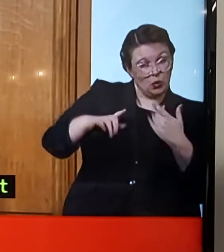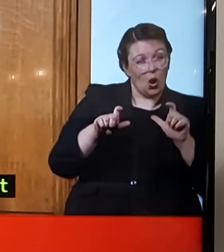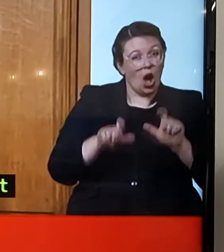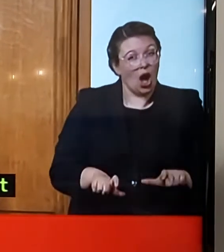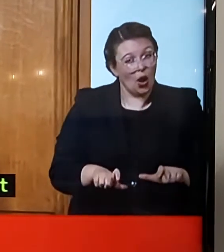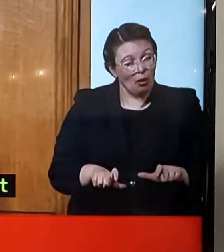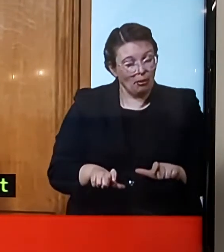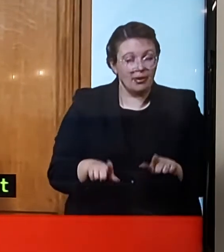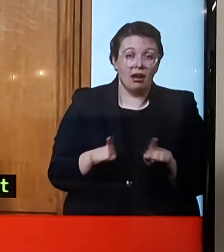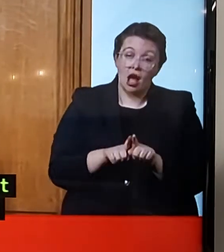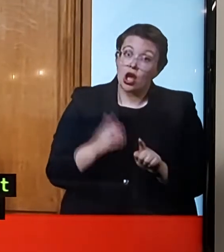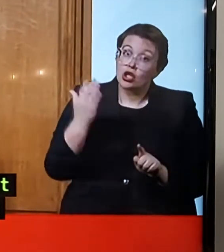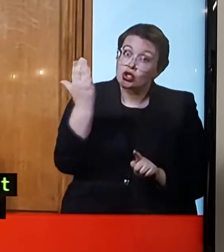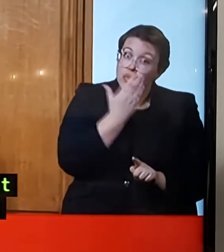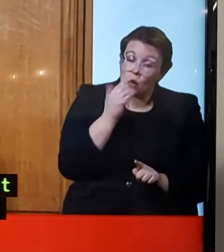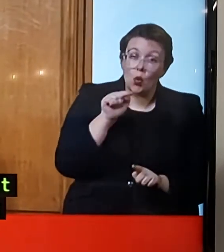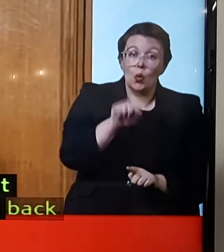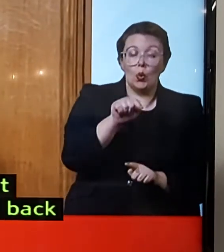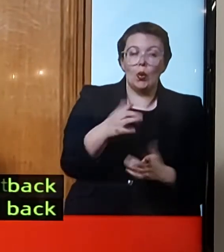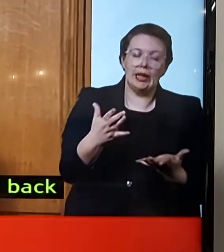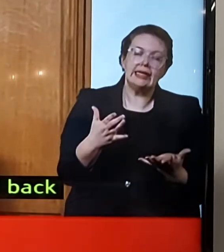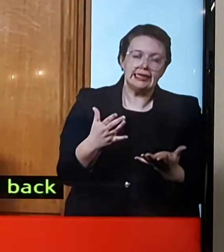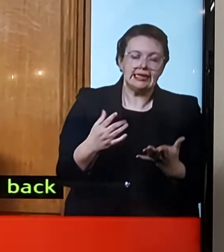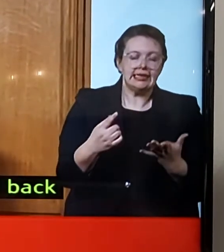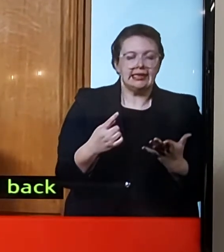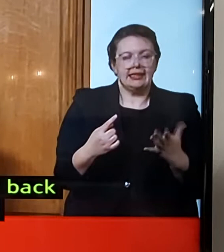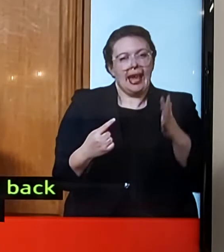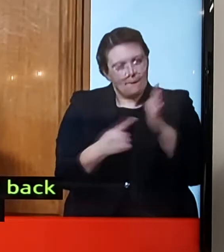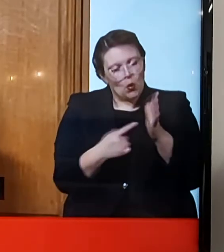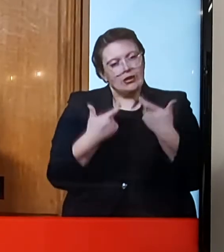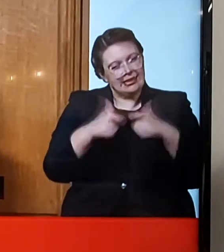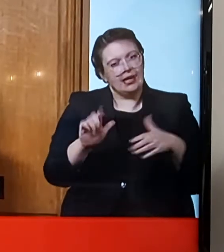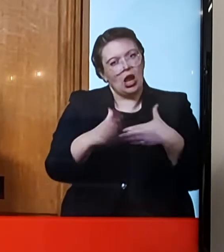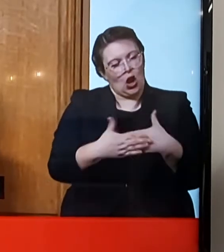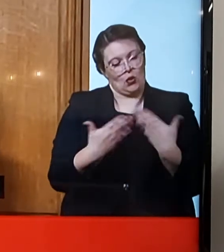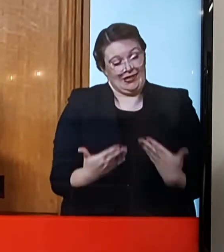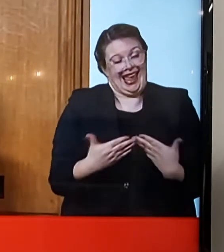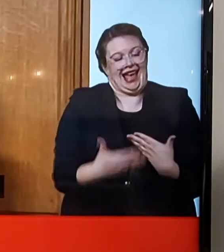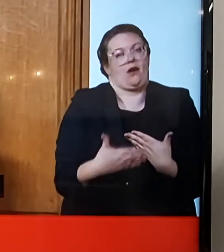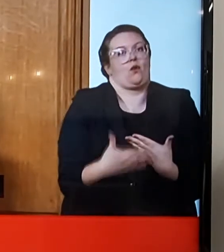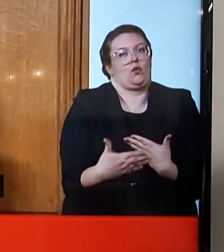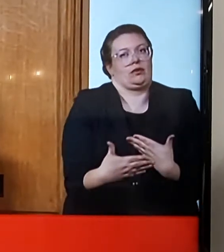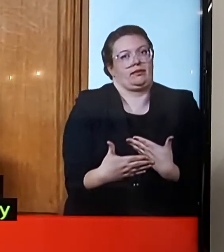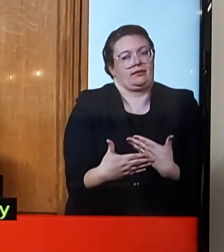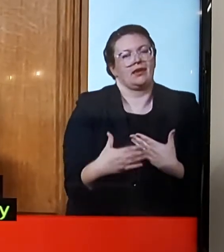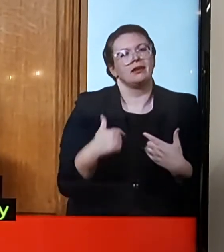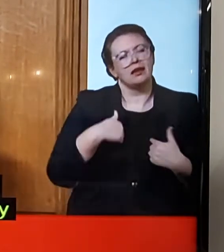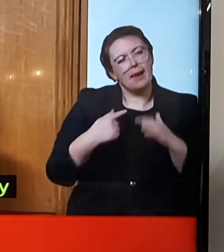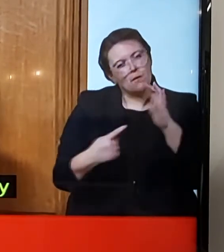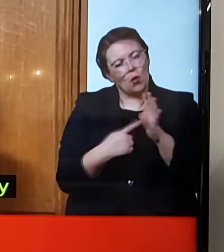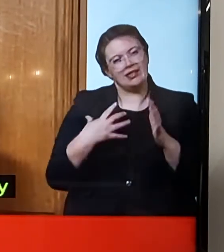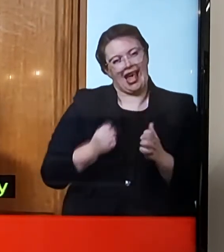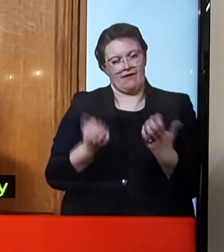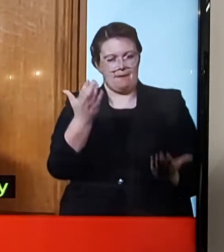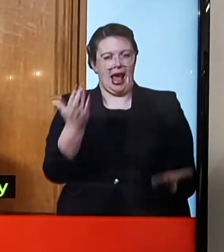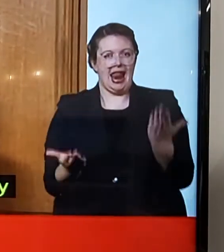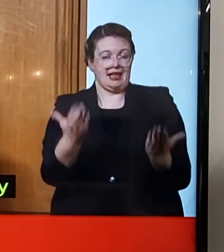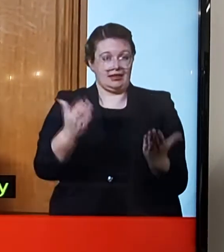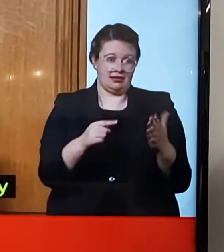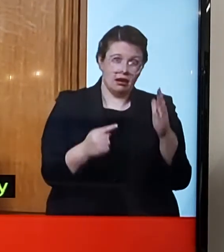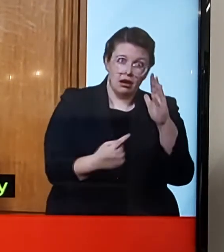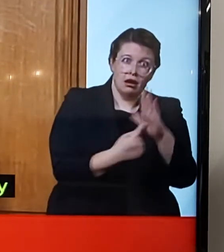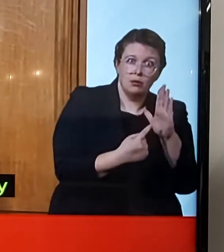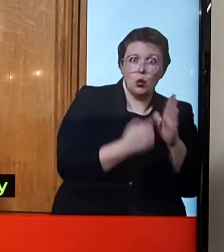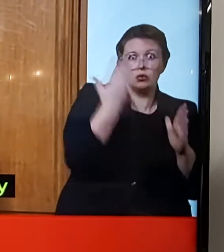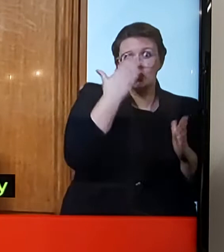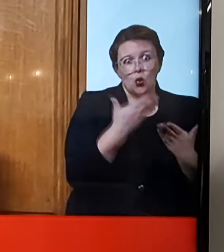these additional measures, like schools, are also very important. Now the point where, in a sense, those two balance, where we think we'll feel confident enough